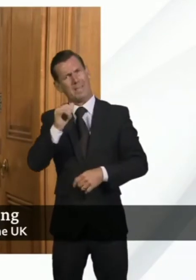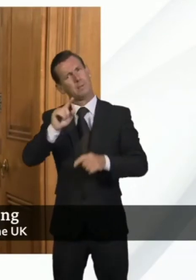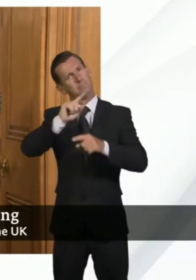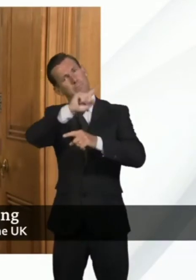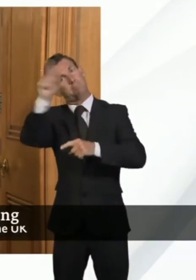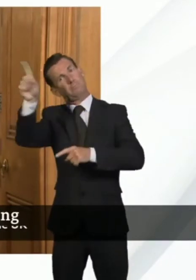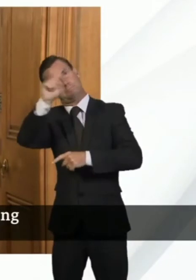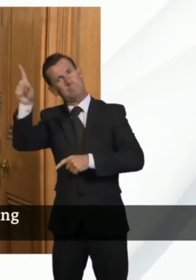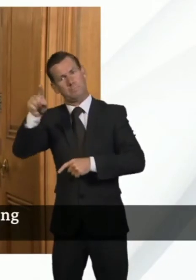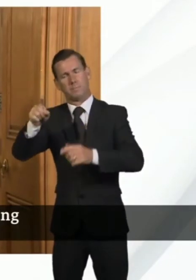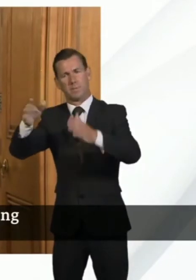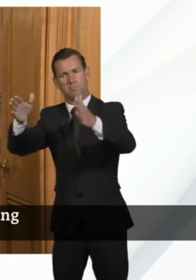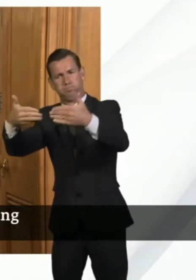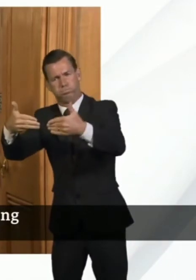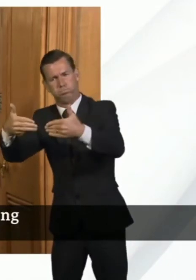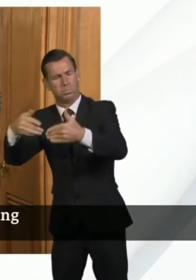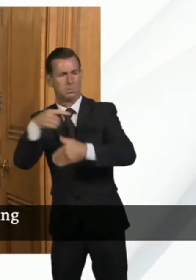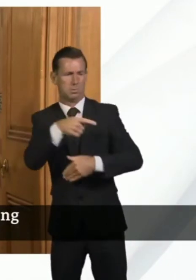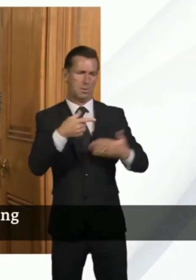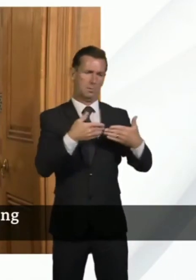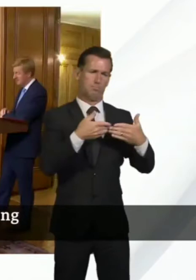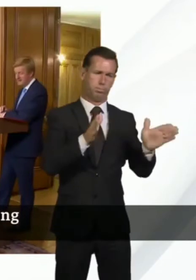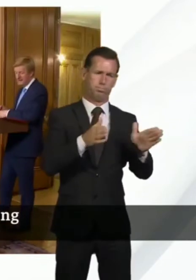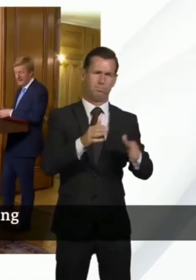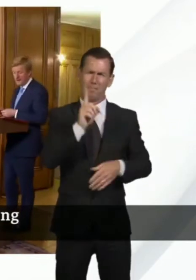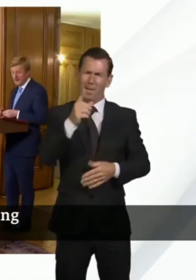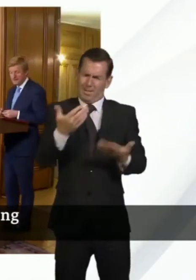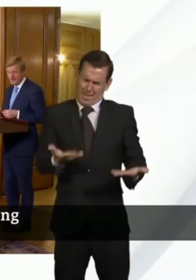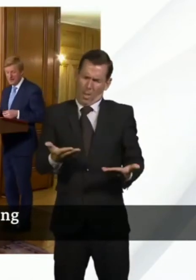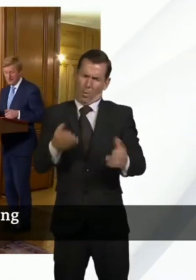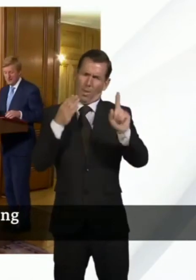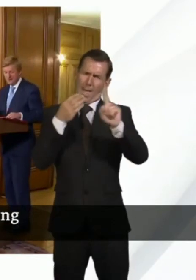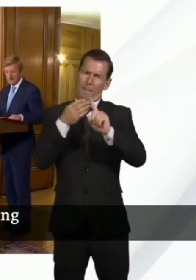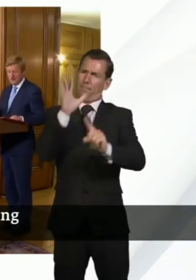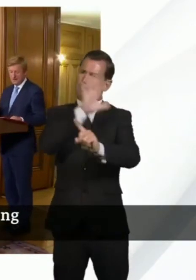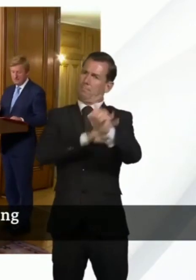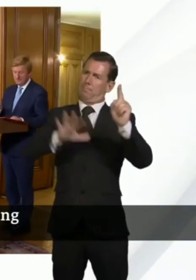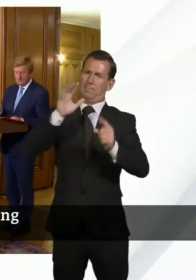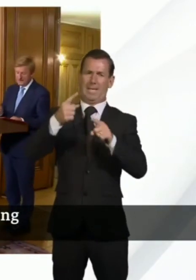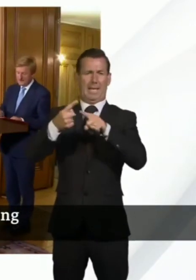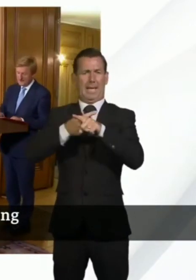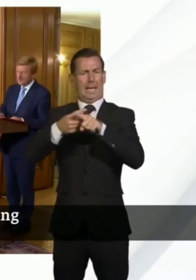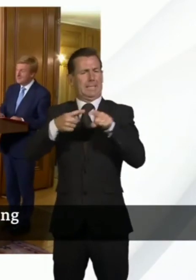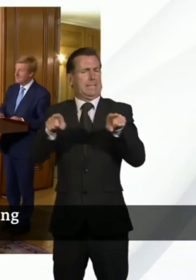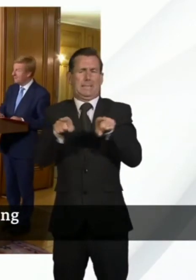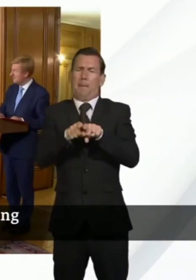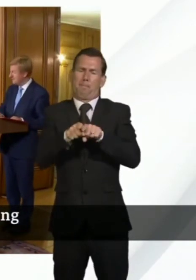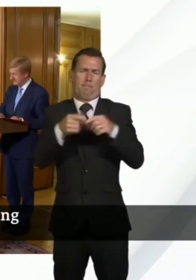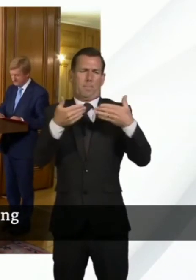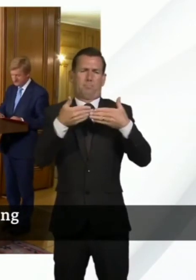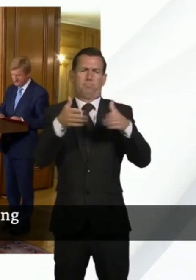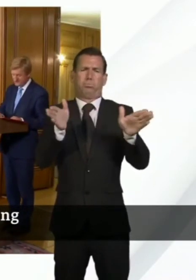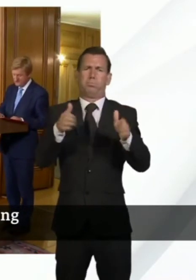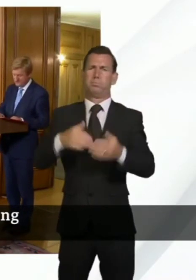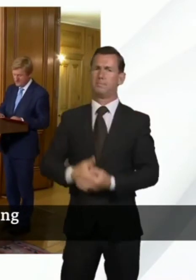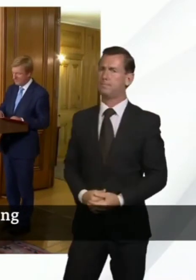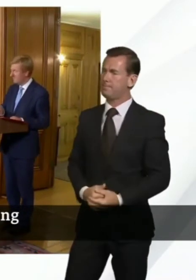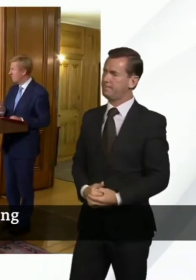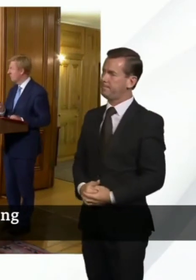intention is that we move as a whole country. Thank you for your question. Now over to Ben Kentish from LBC.